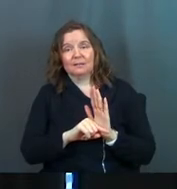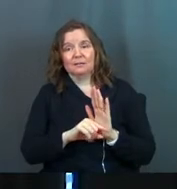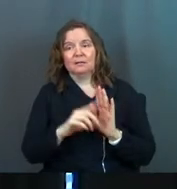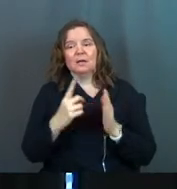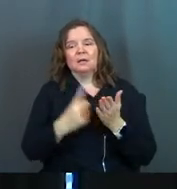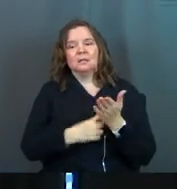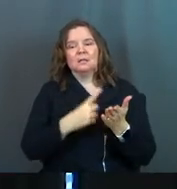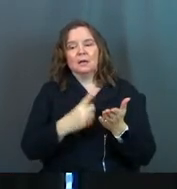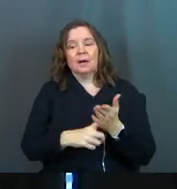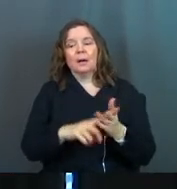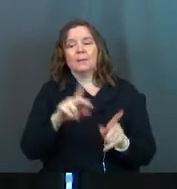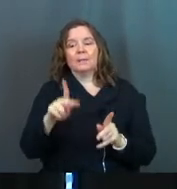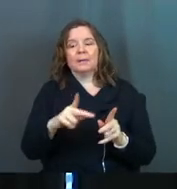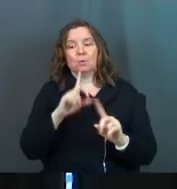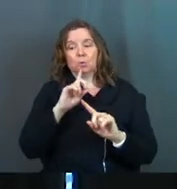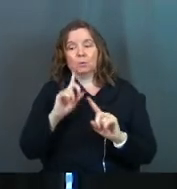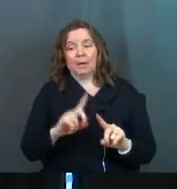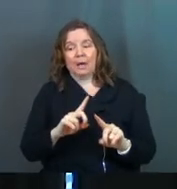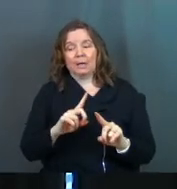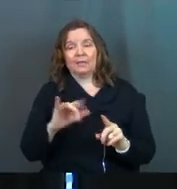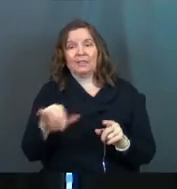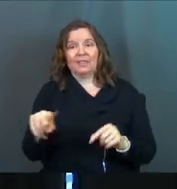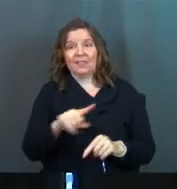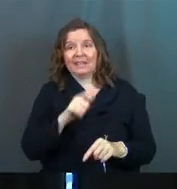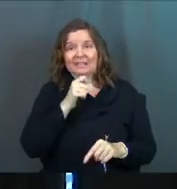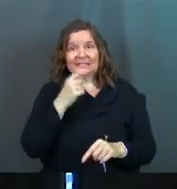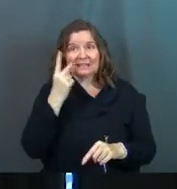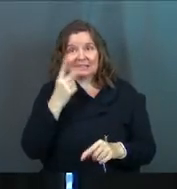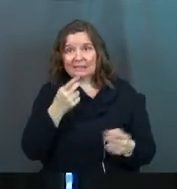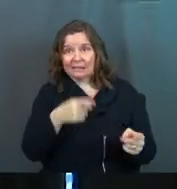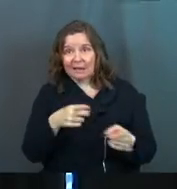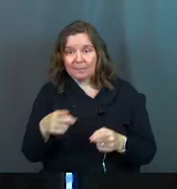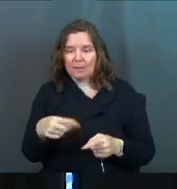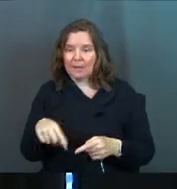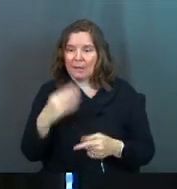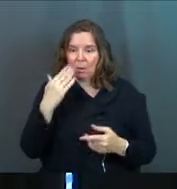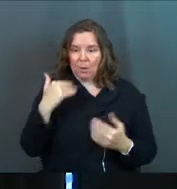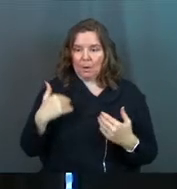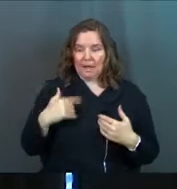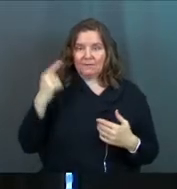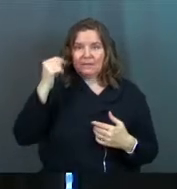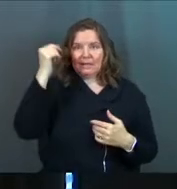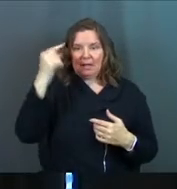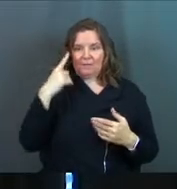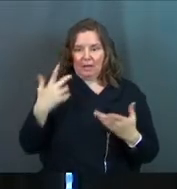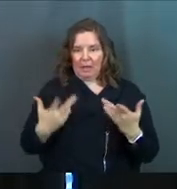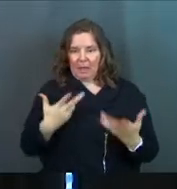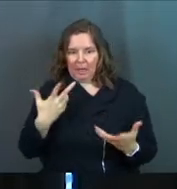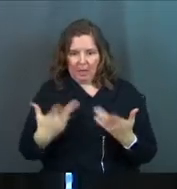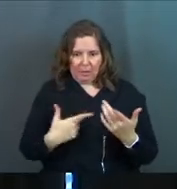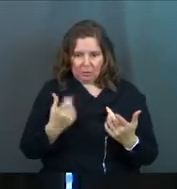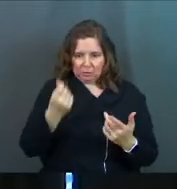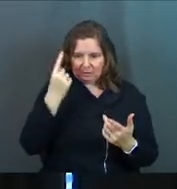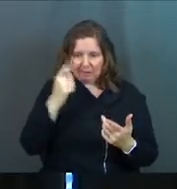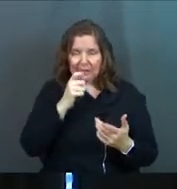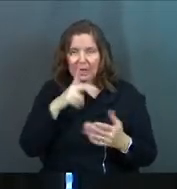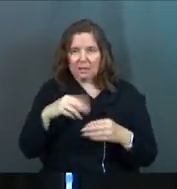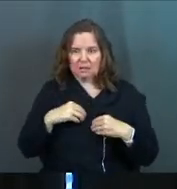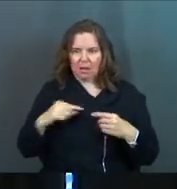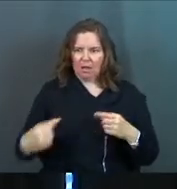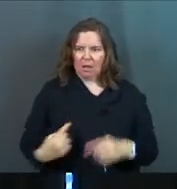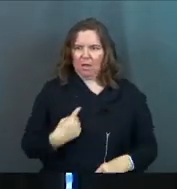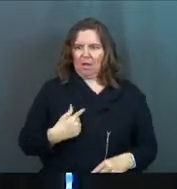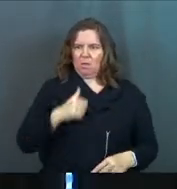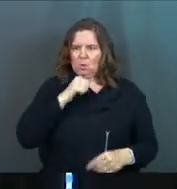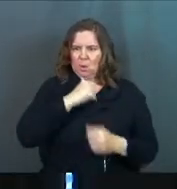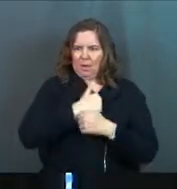And sometimes people are responding to the fact that they didn't see that coming. They don't have a theology for this. They don't understand. They take it as